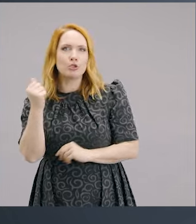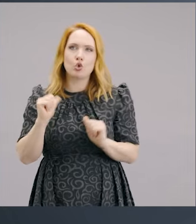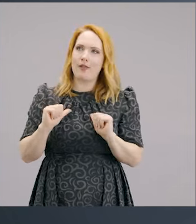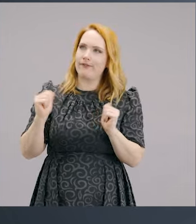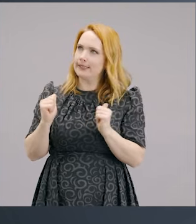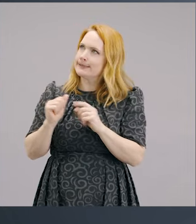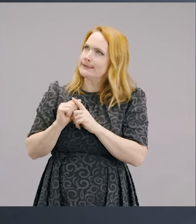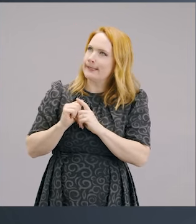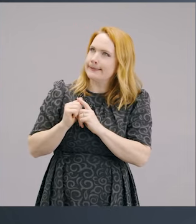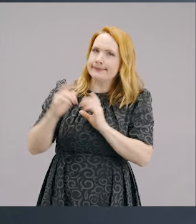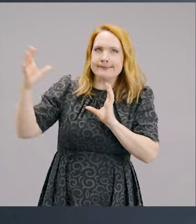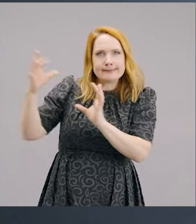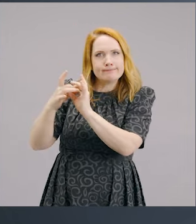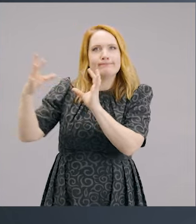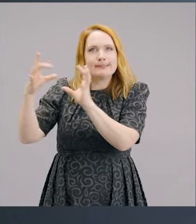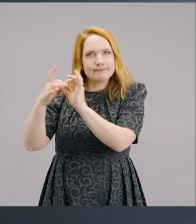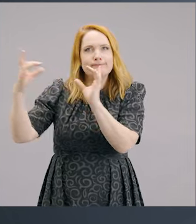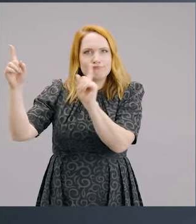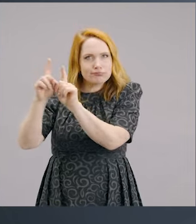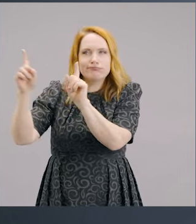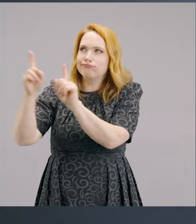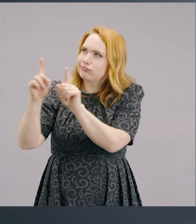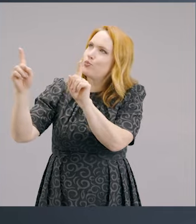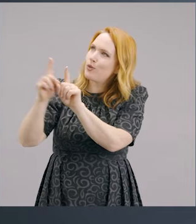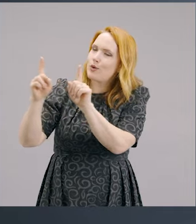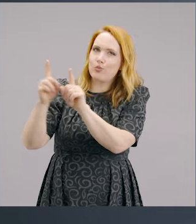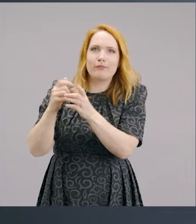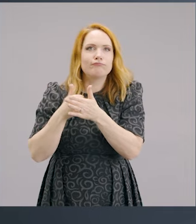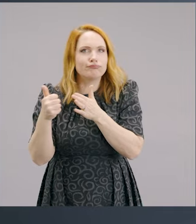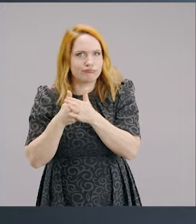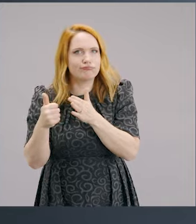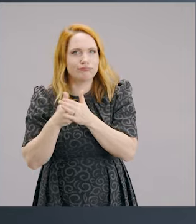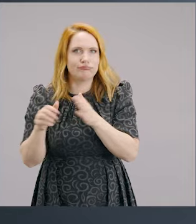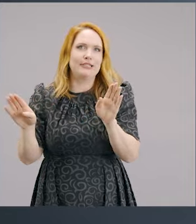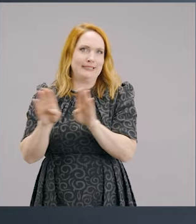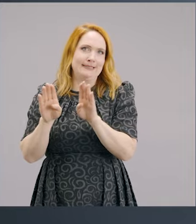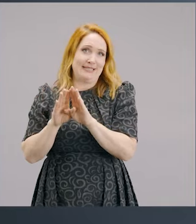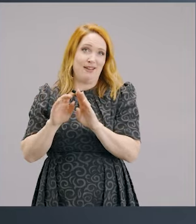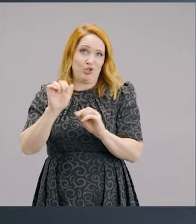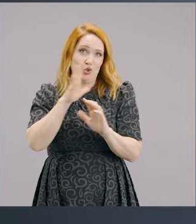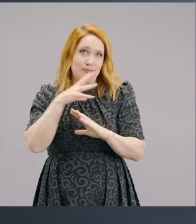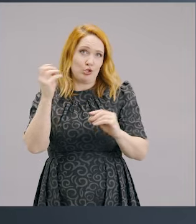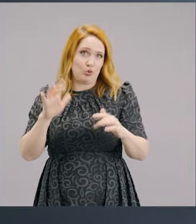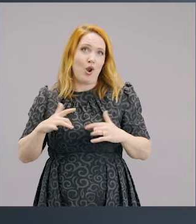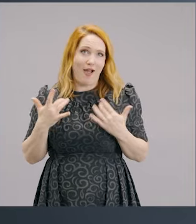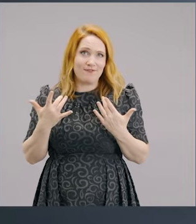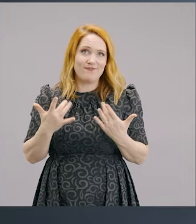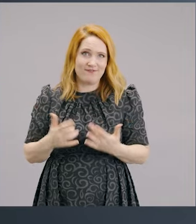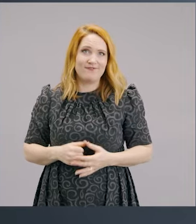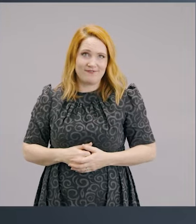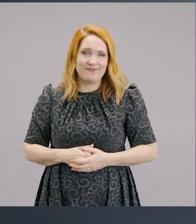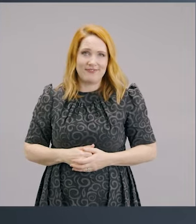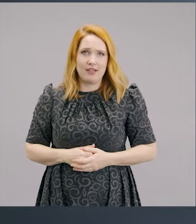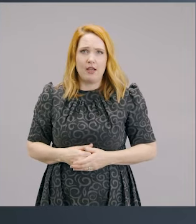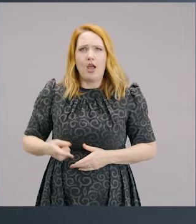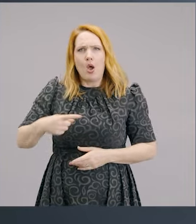lose weight and you improve your body. Friends, it's exactly the same with the spiritual life. You